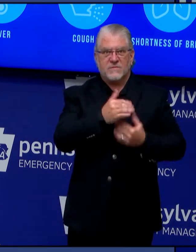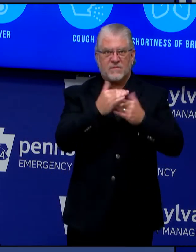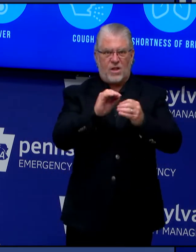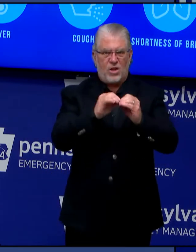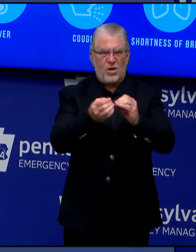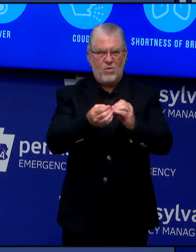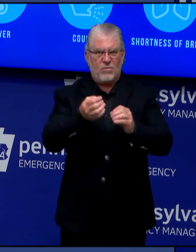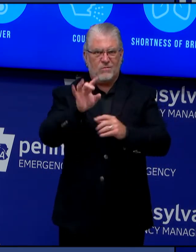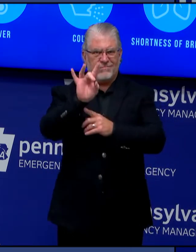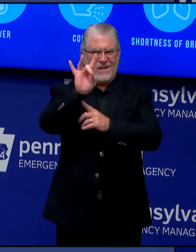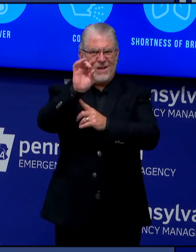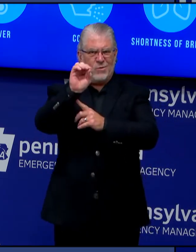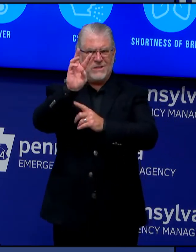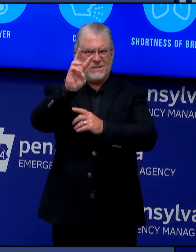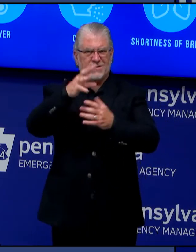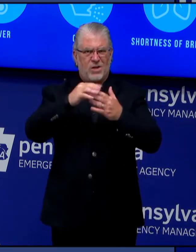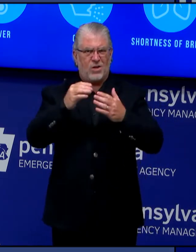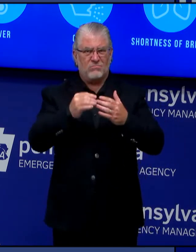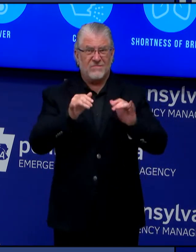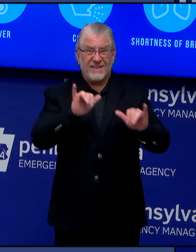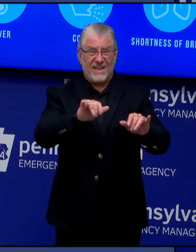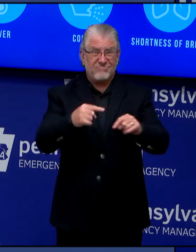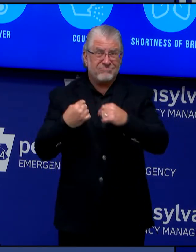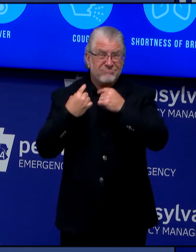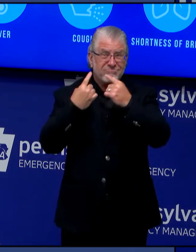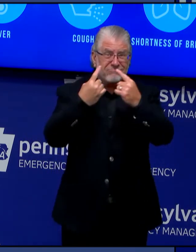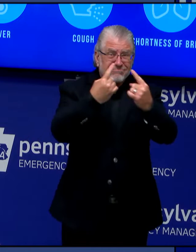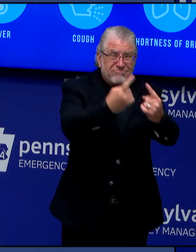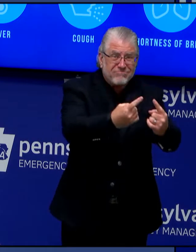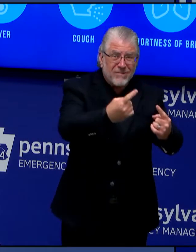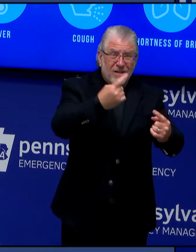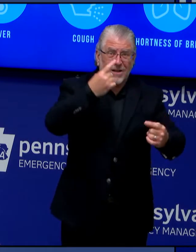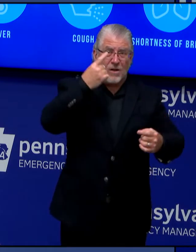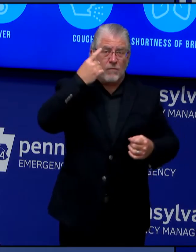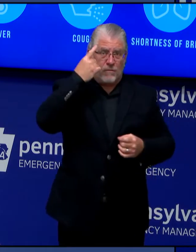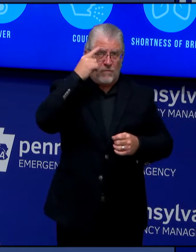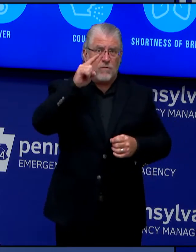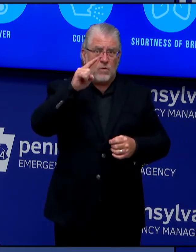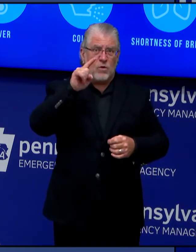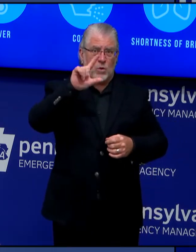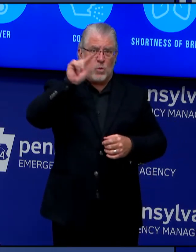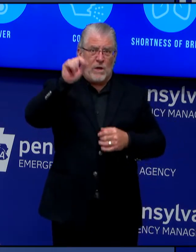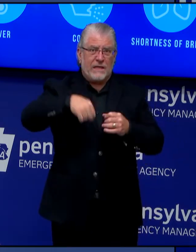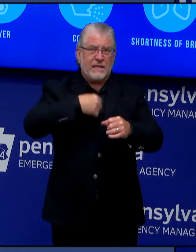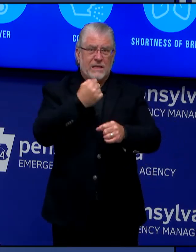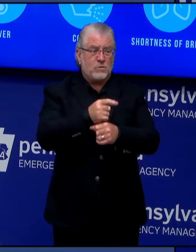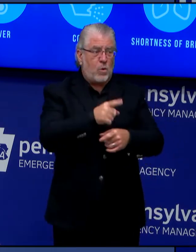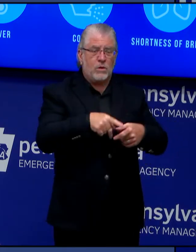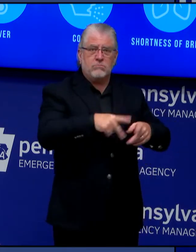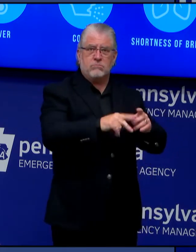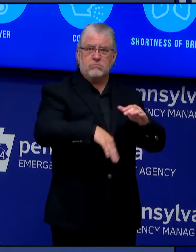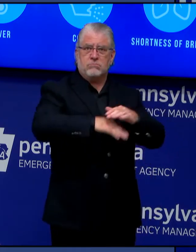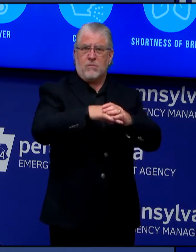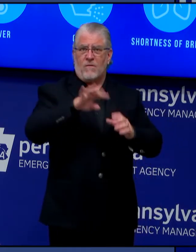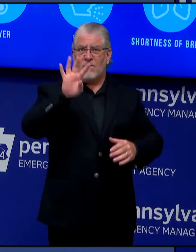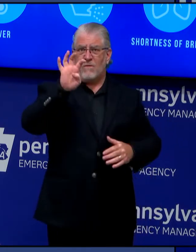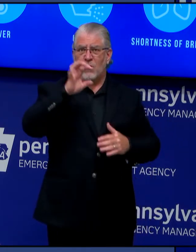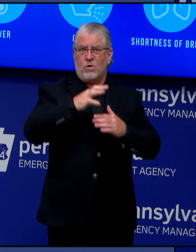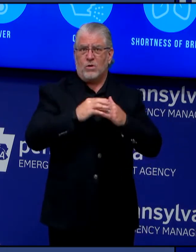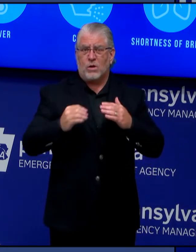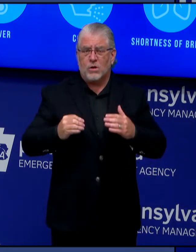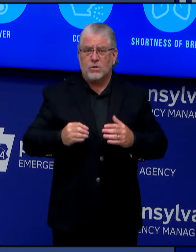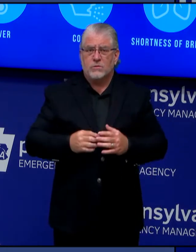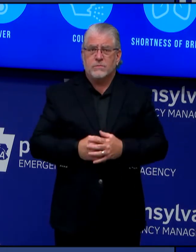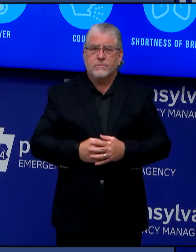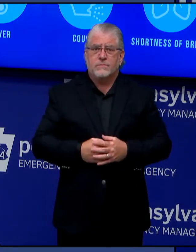years. This is a modest benefit that comes with a time limit and work requirements, but it is there as a safety, as a